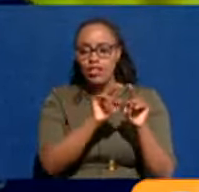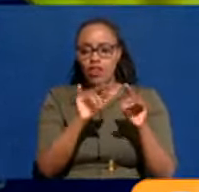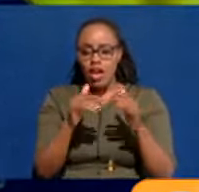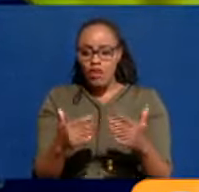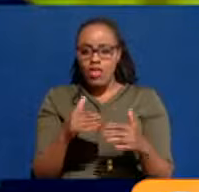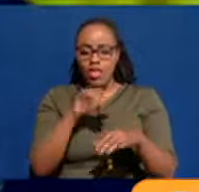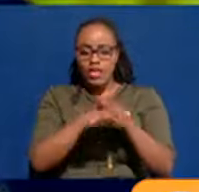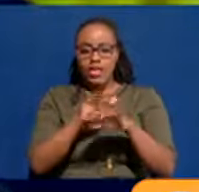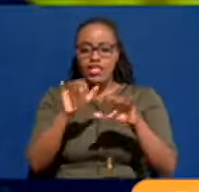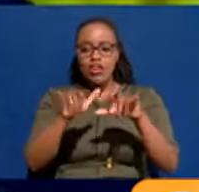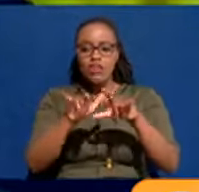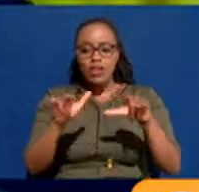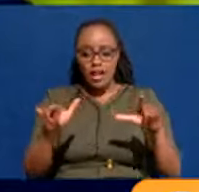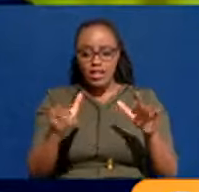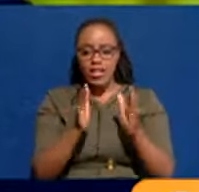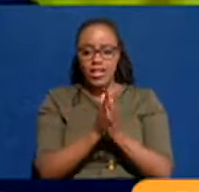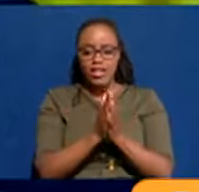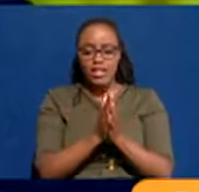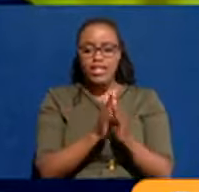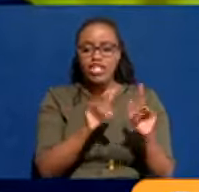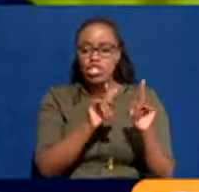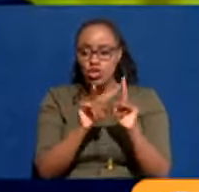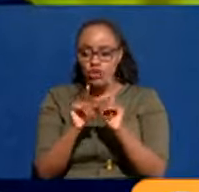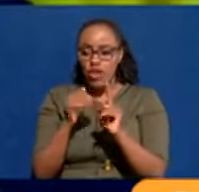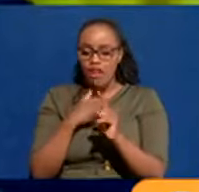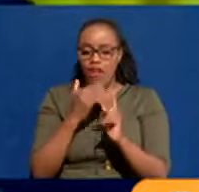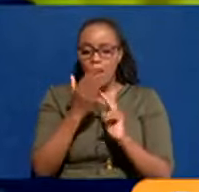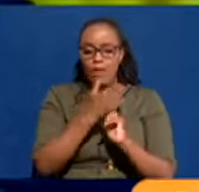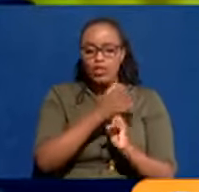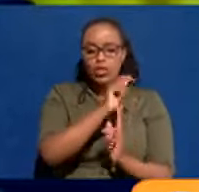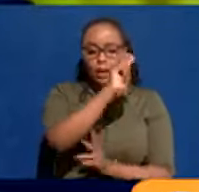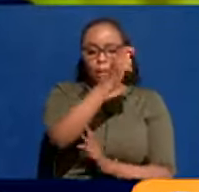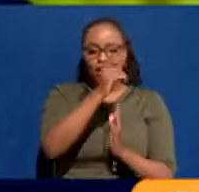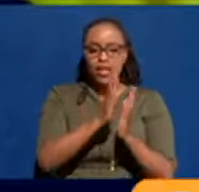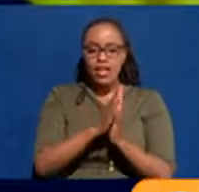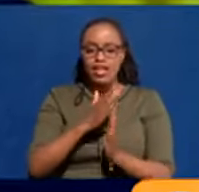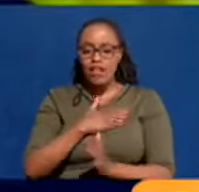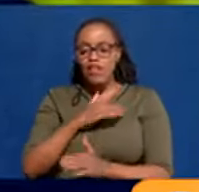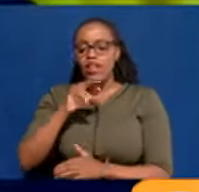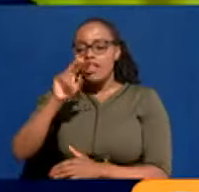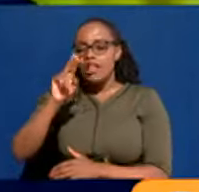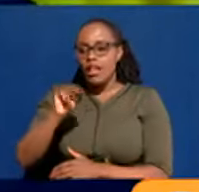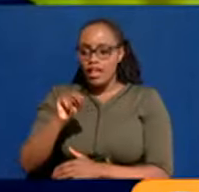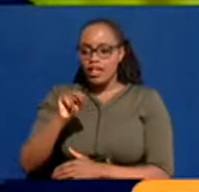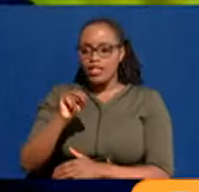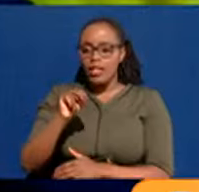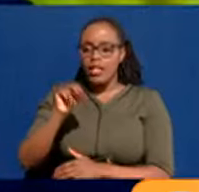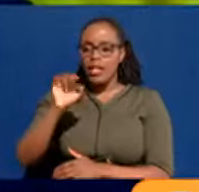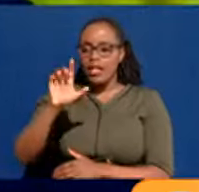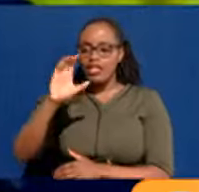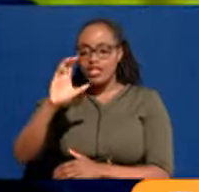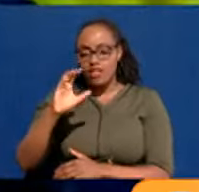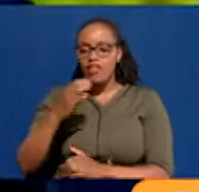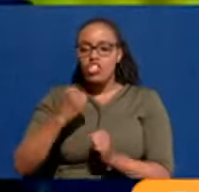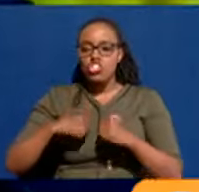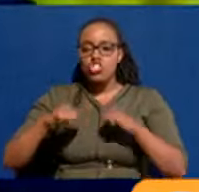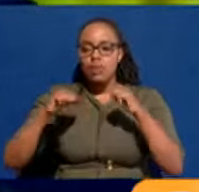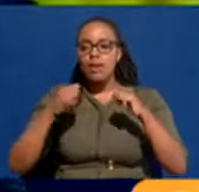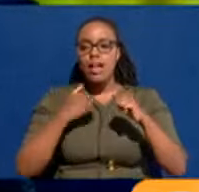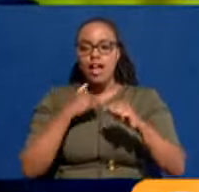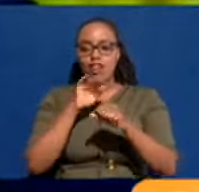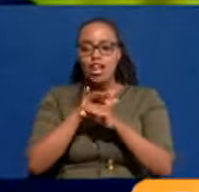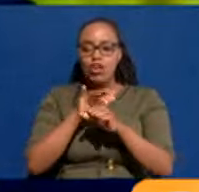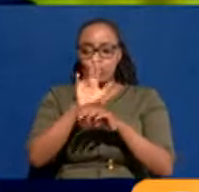acquisition of land with NLC. And between the President, myself, and the NLC chairman, we've been able to sort out a lot of those way leaves.